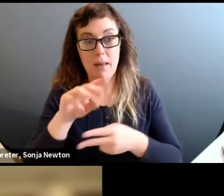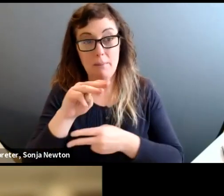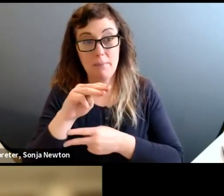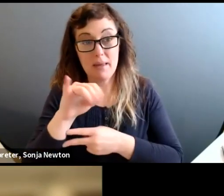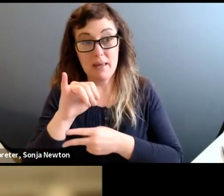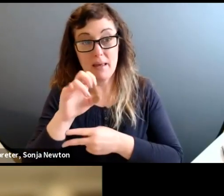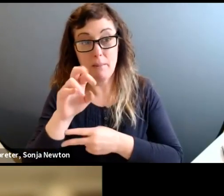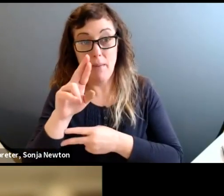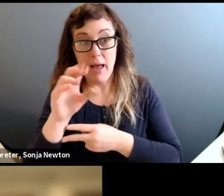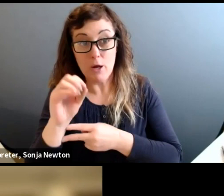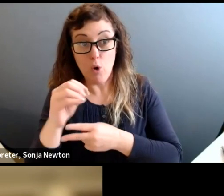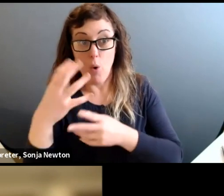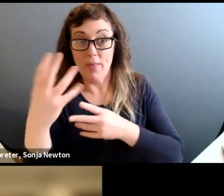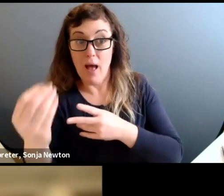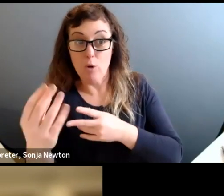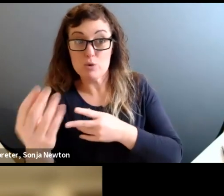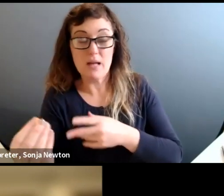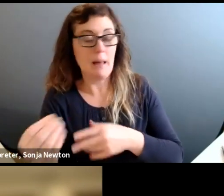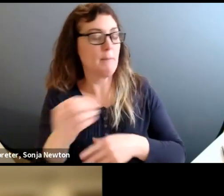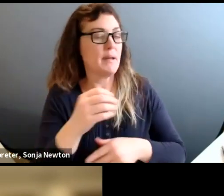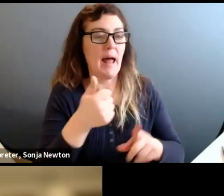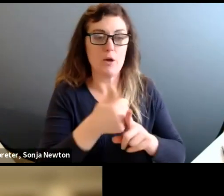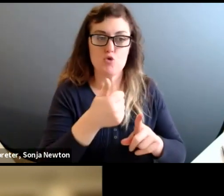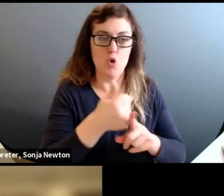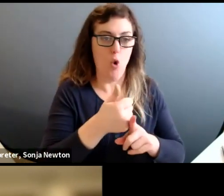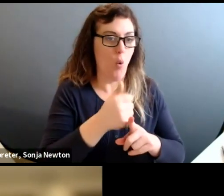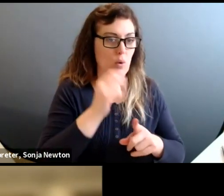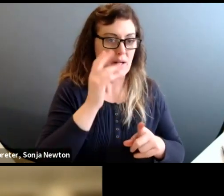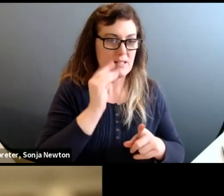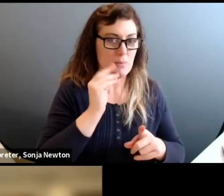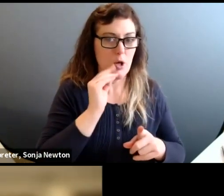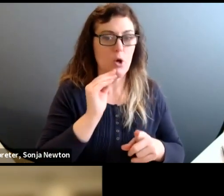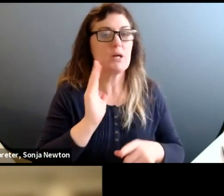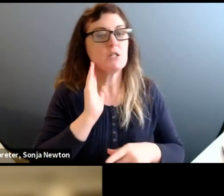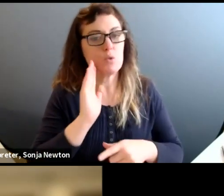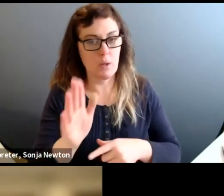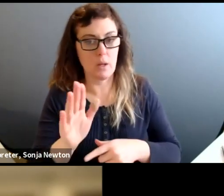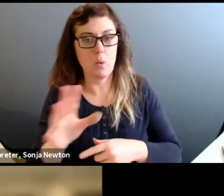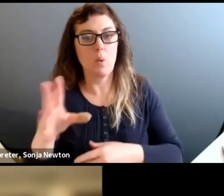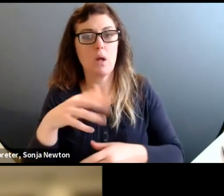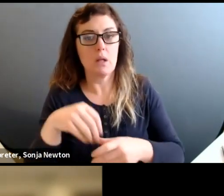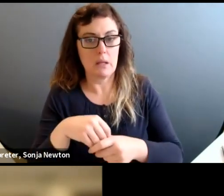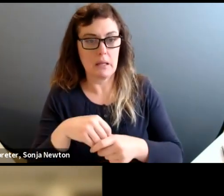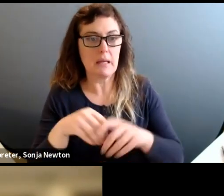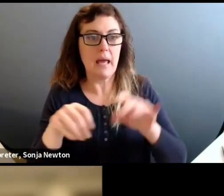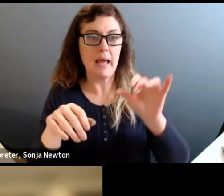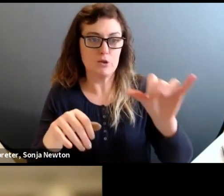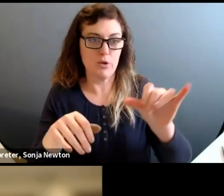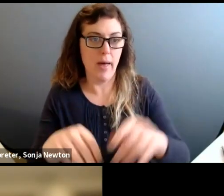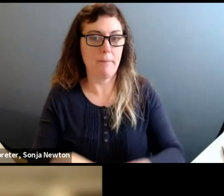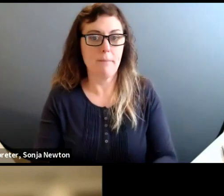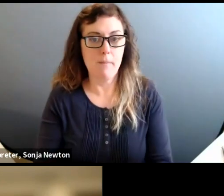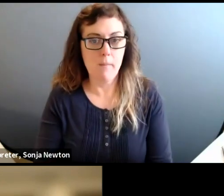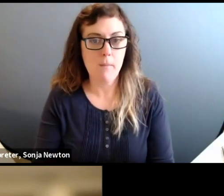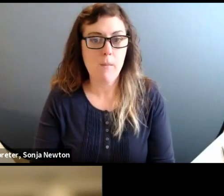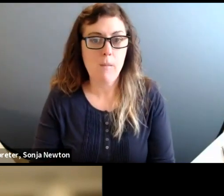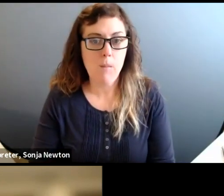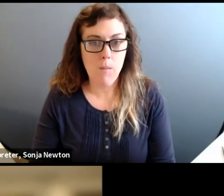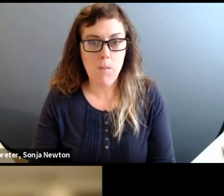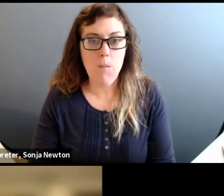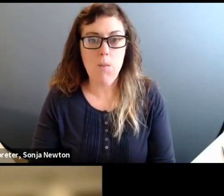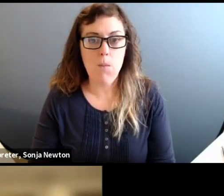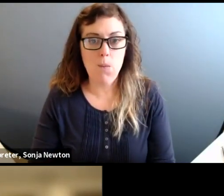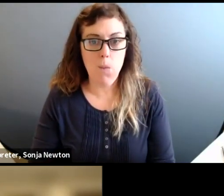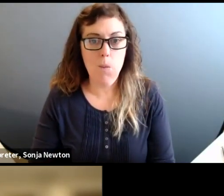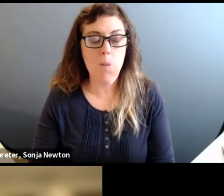your own experience, we will honor your experience and engage immediately. So I just want to breathe in those agreements with